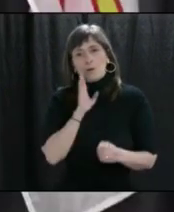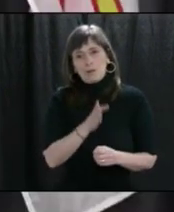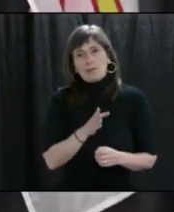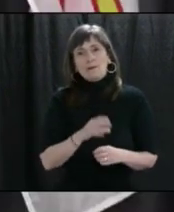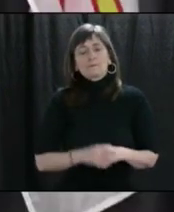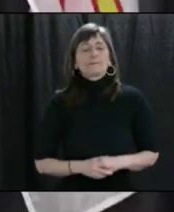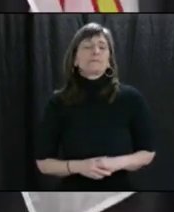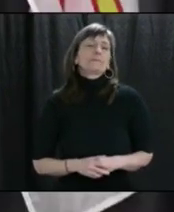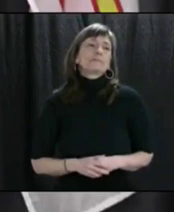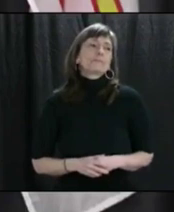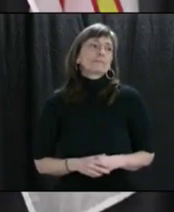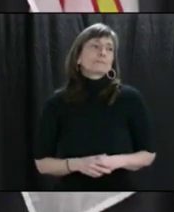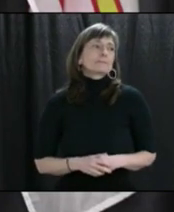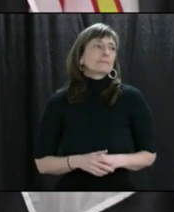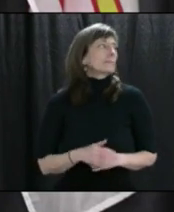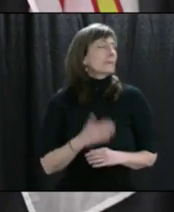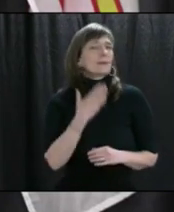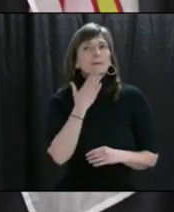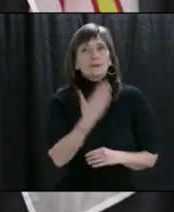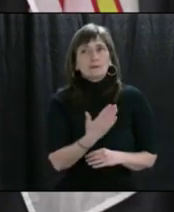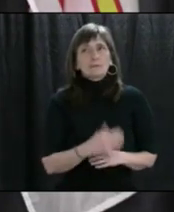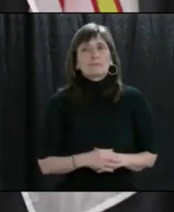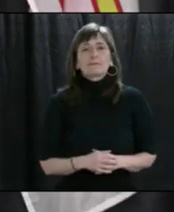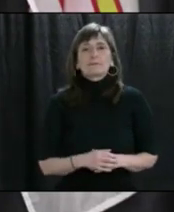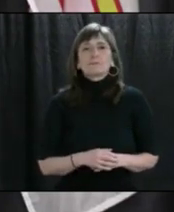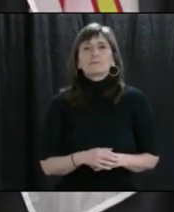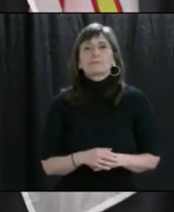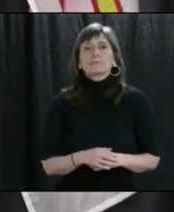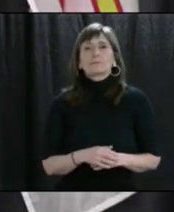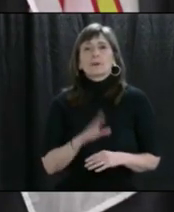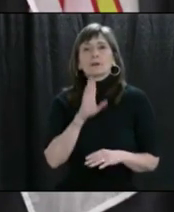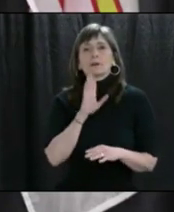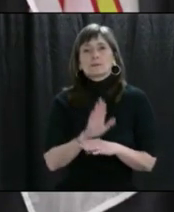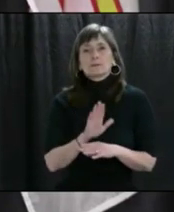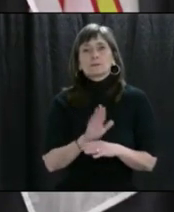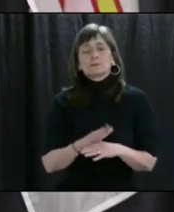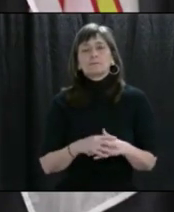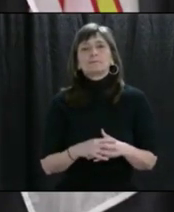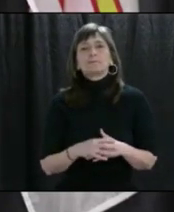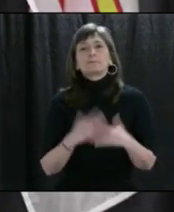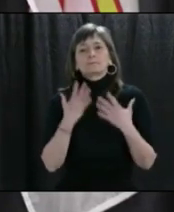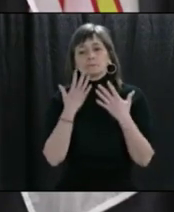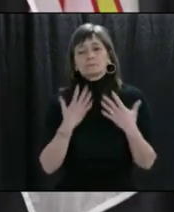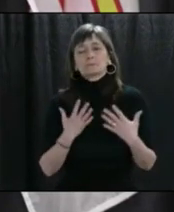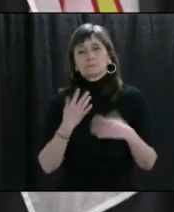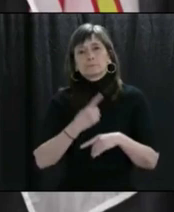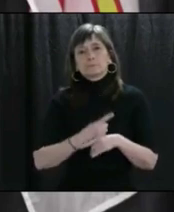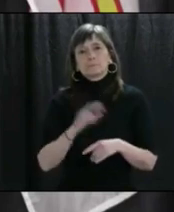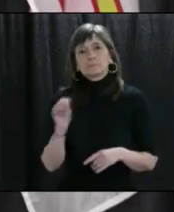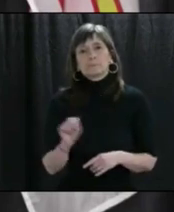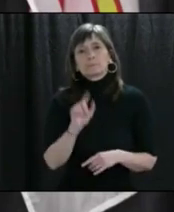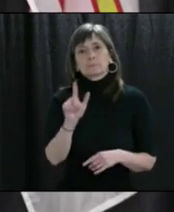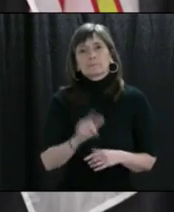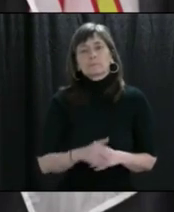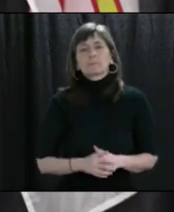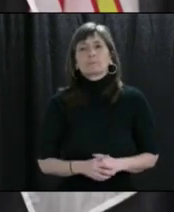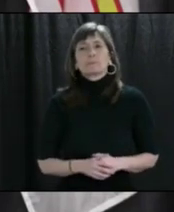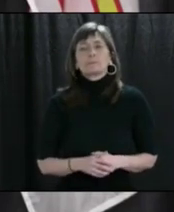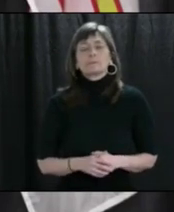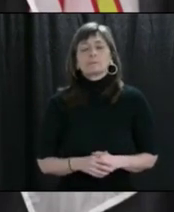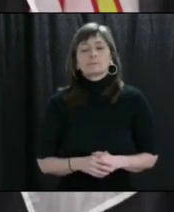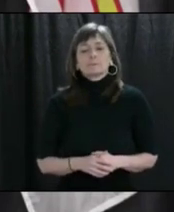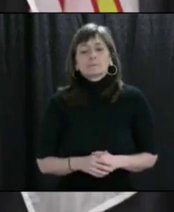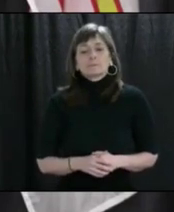Good afternoon, everyone. This is a solemn day for our province. And I am